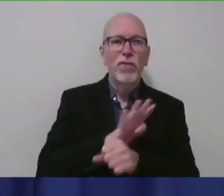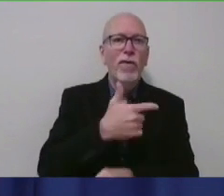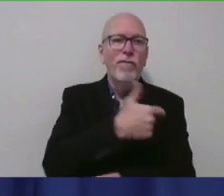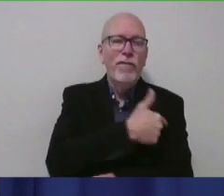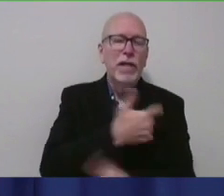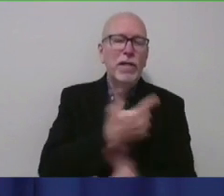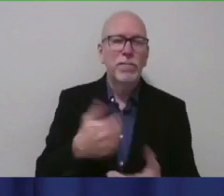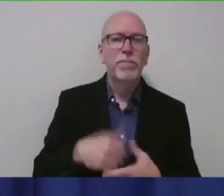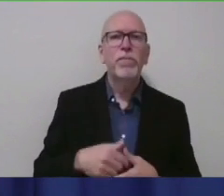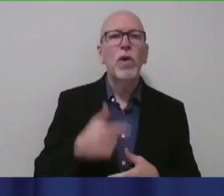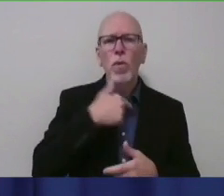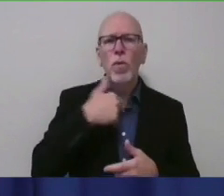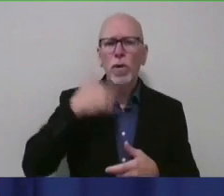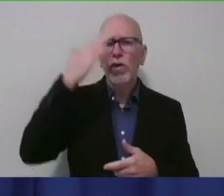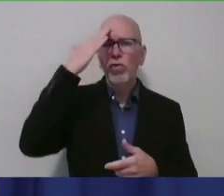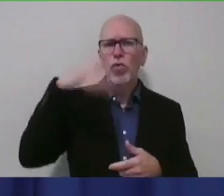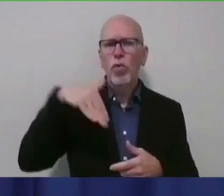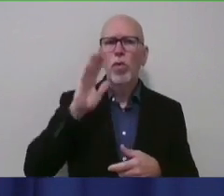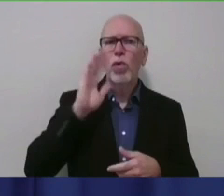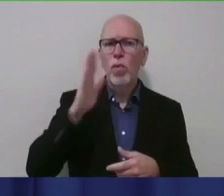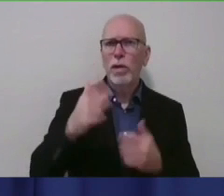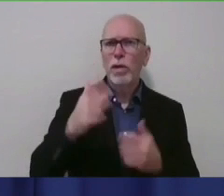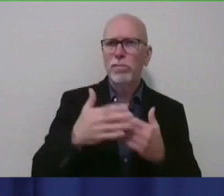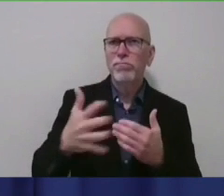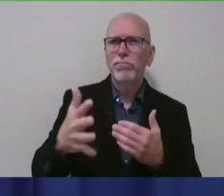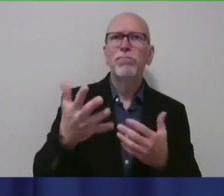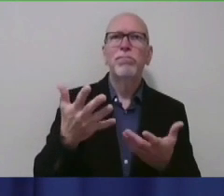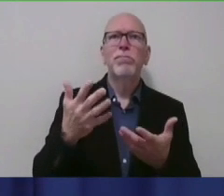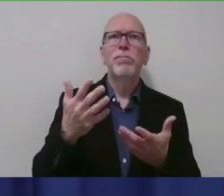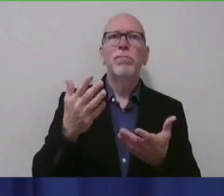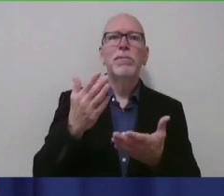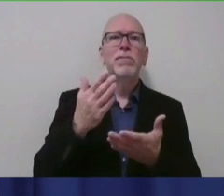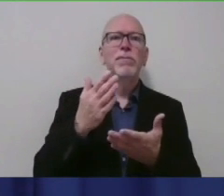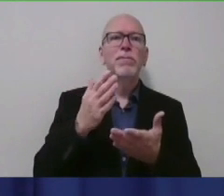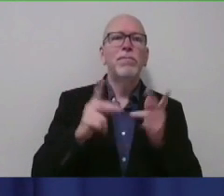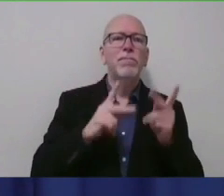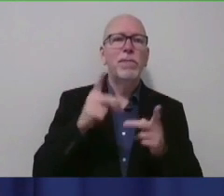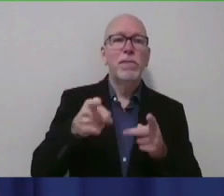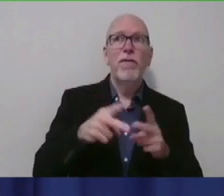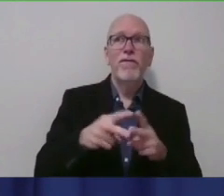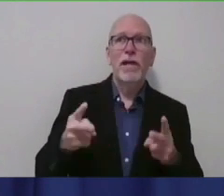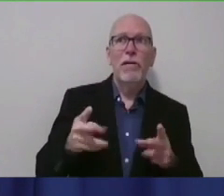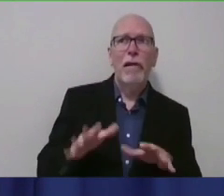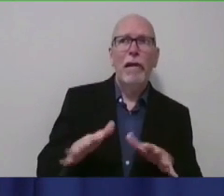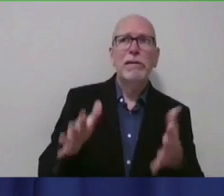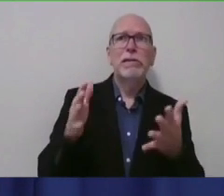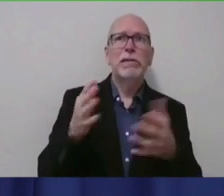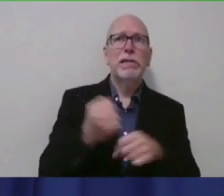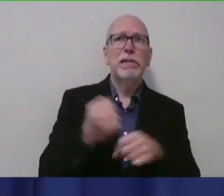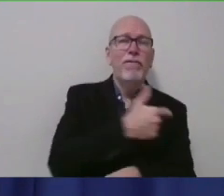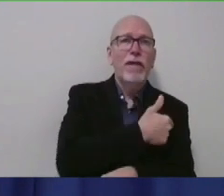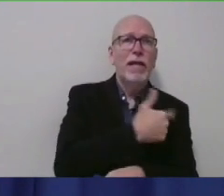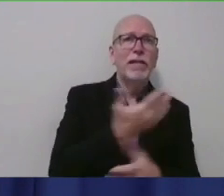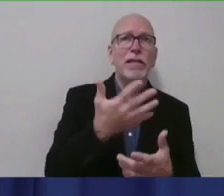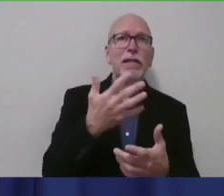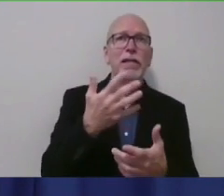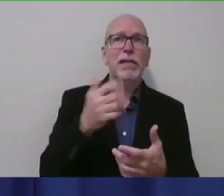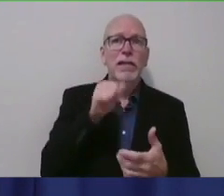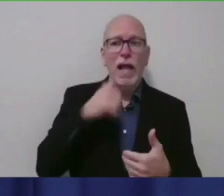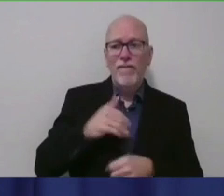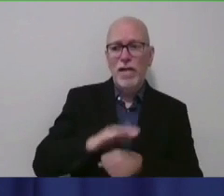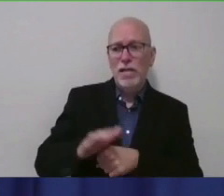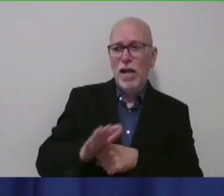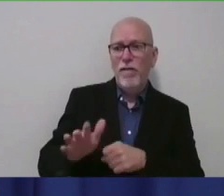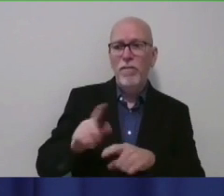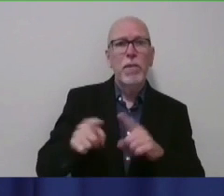We knew there would come a time when we would go from people, you know, very, very anxious to get the vaccine and are not having enough to a time when we were